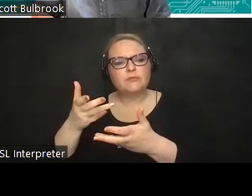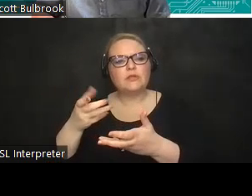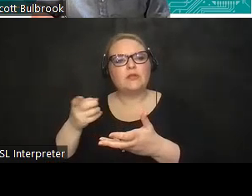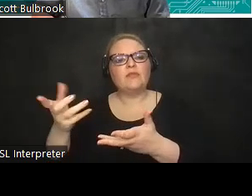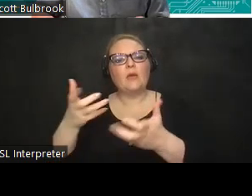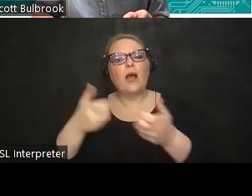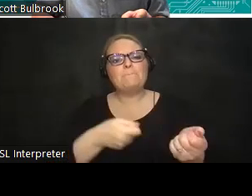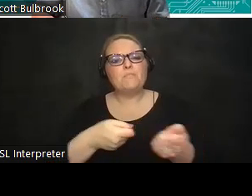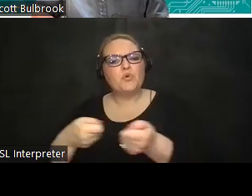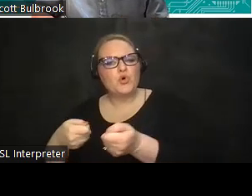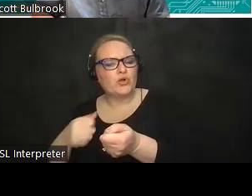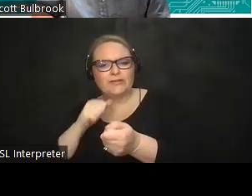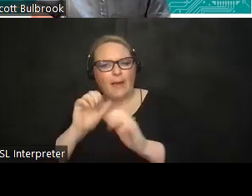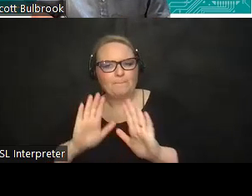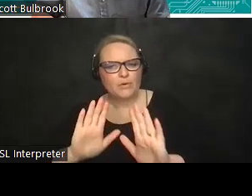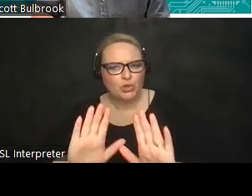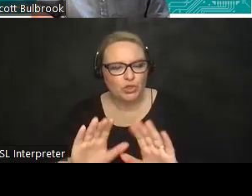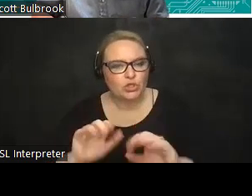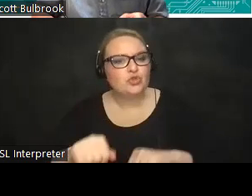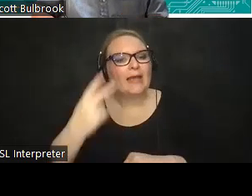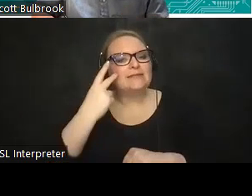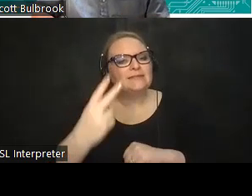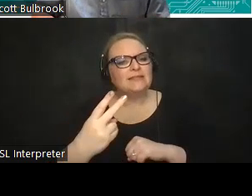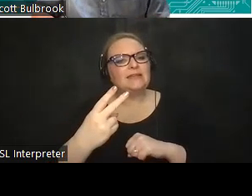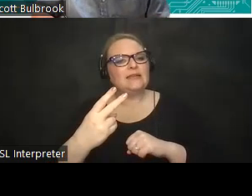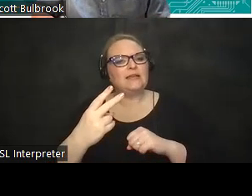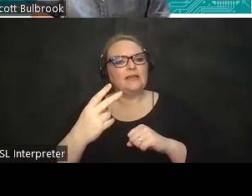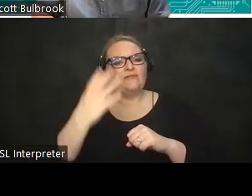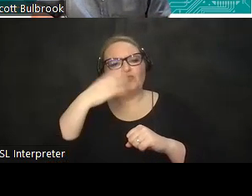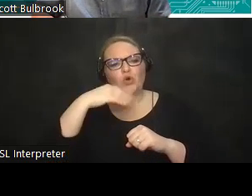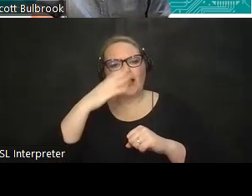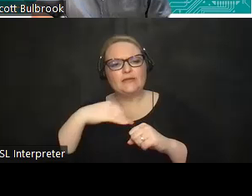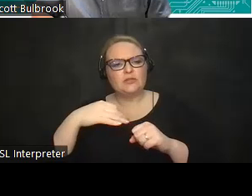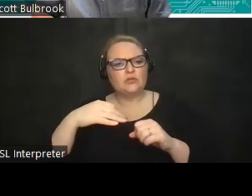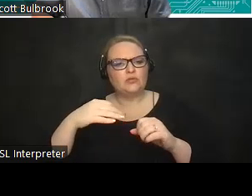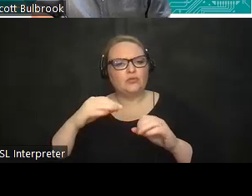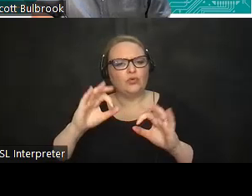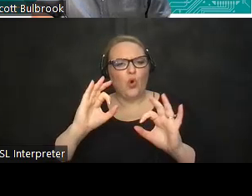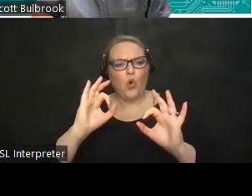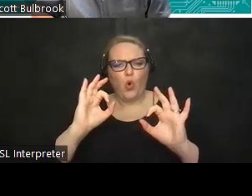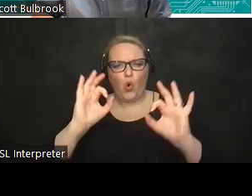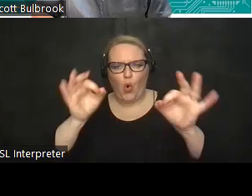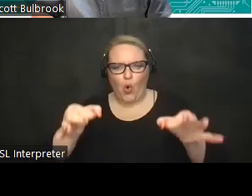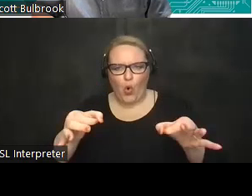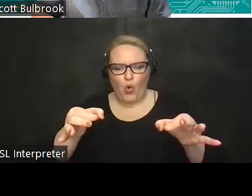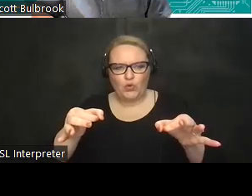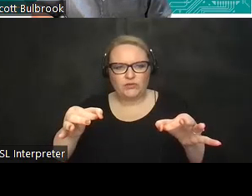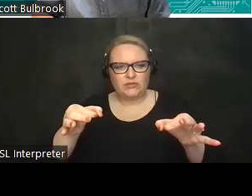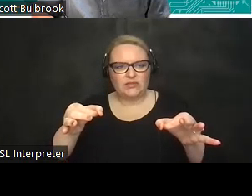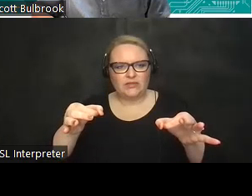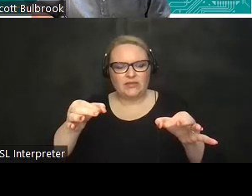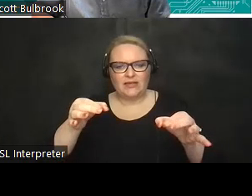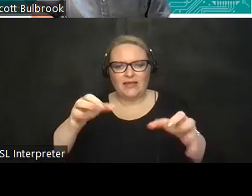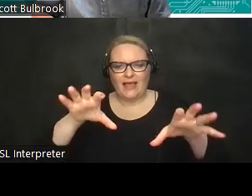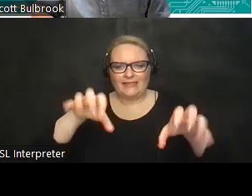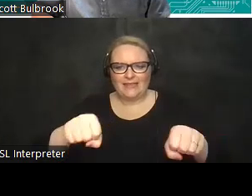her uh and so you can see there's some holes in the front there uh where they attach a rope and